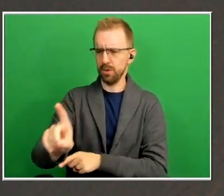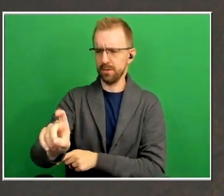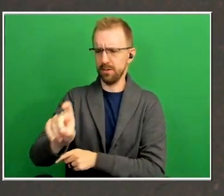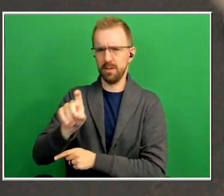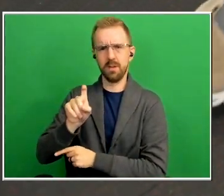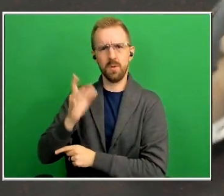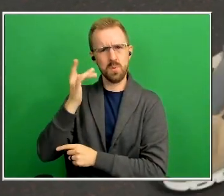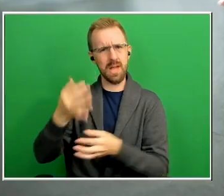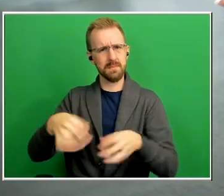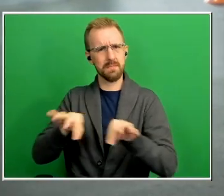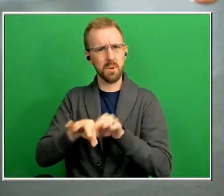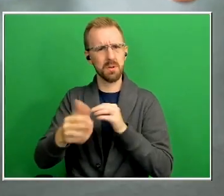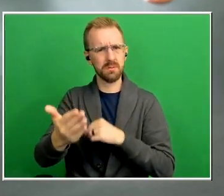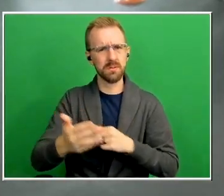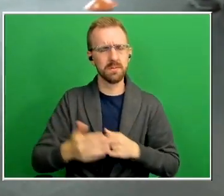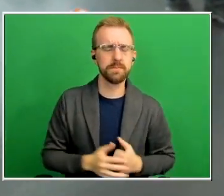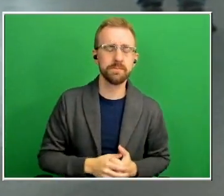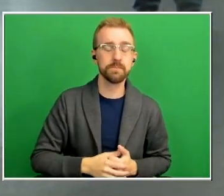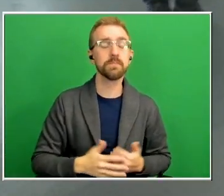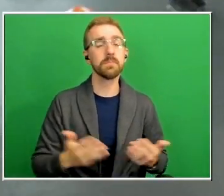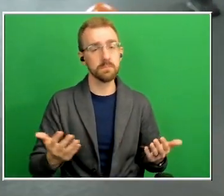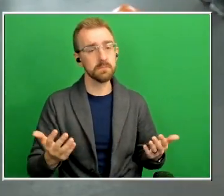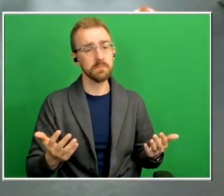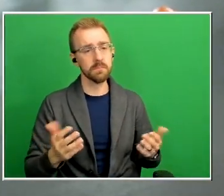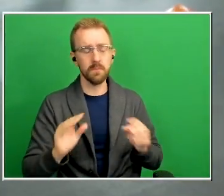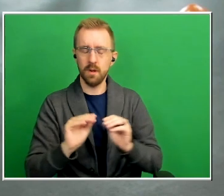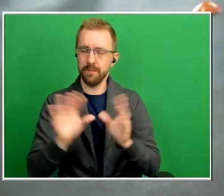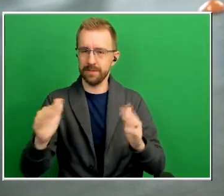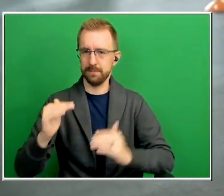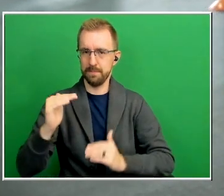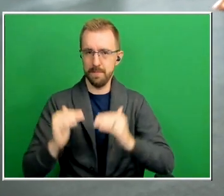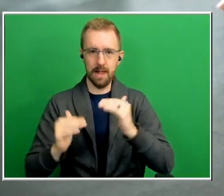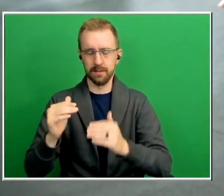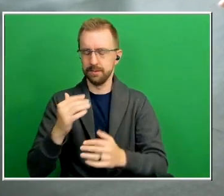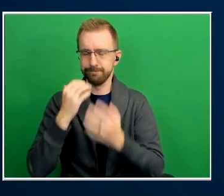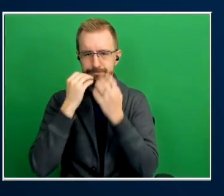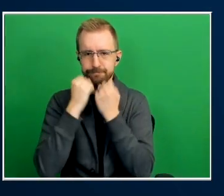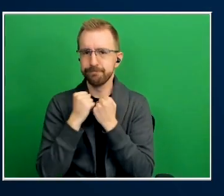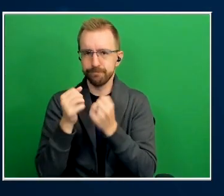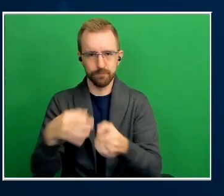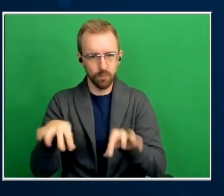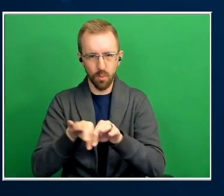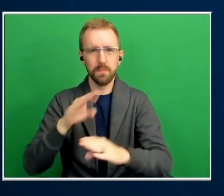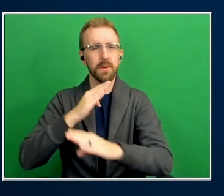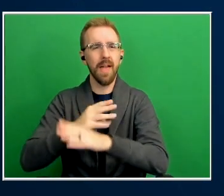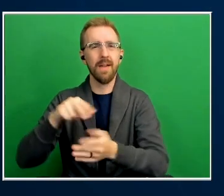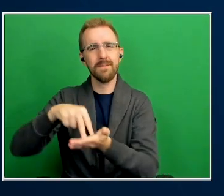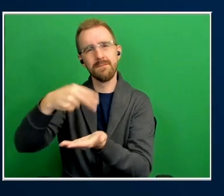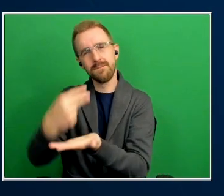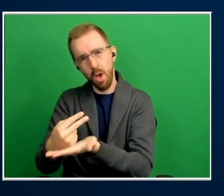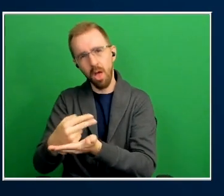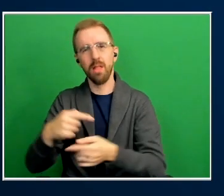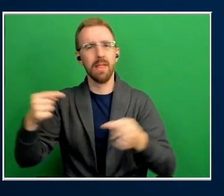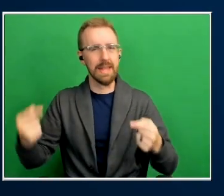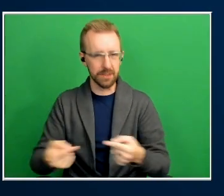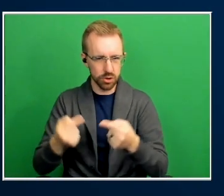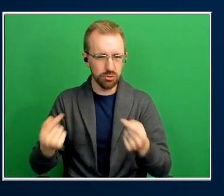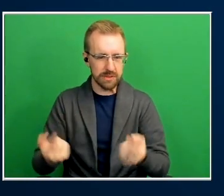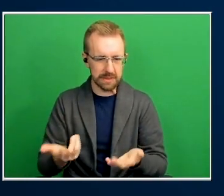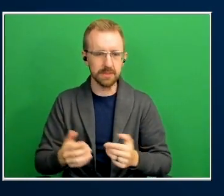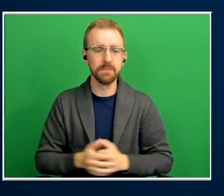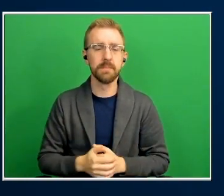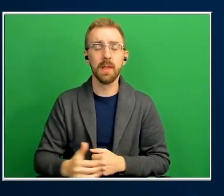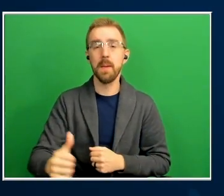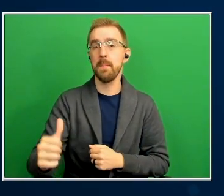um so obviously balance is so important in fall prevention injury prevention um and then doing it backwards kind of